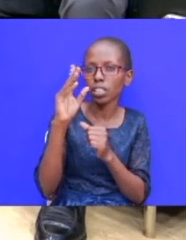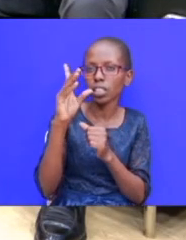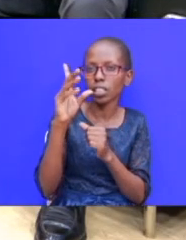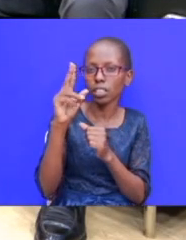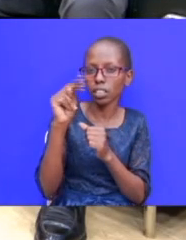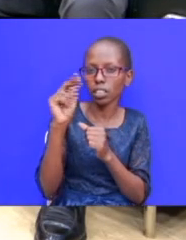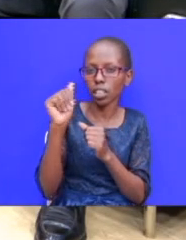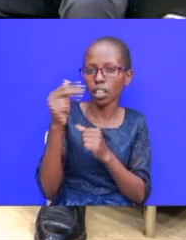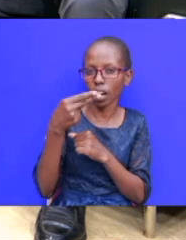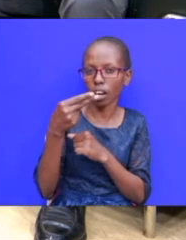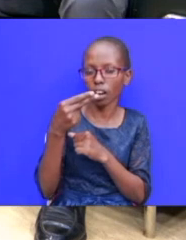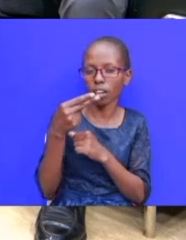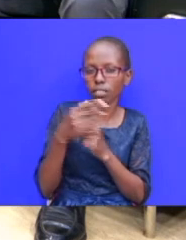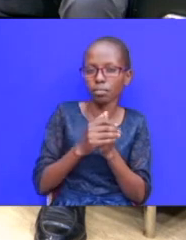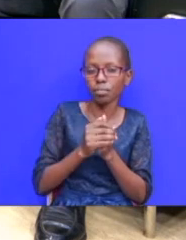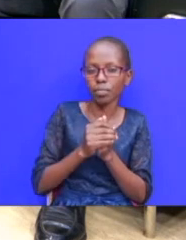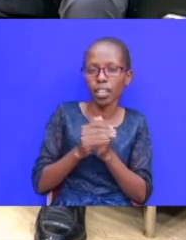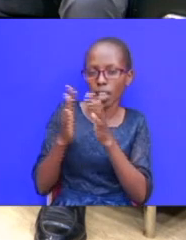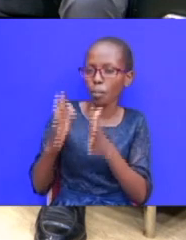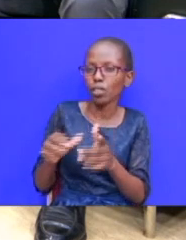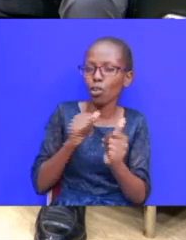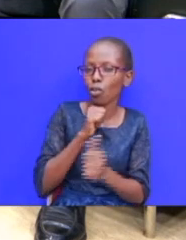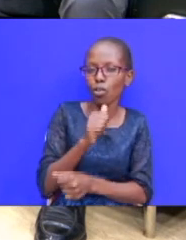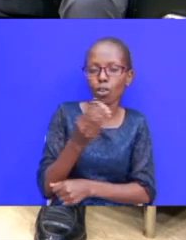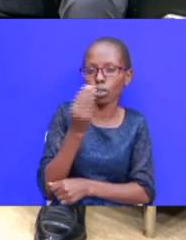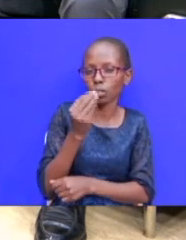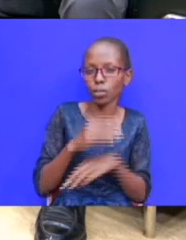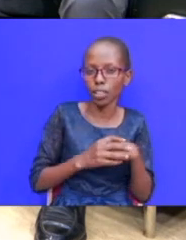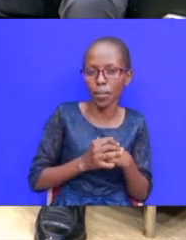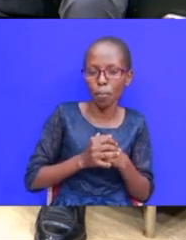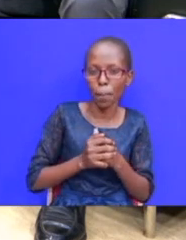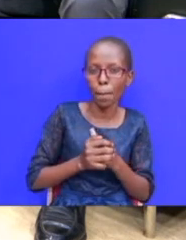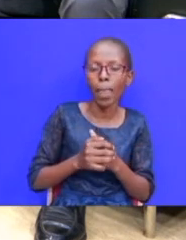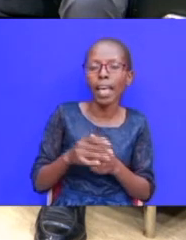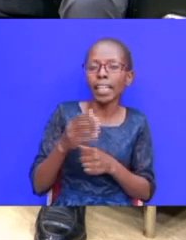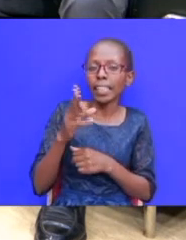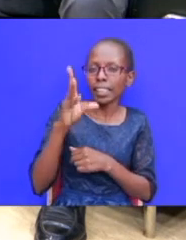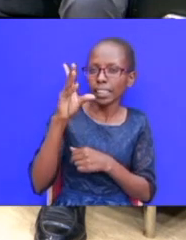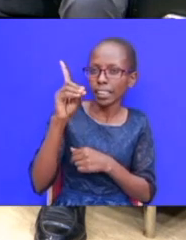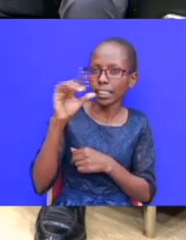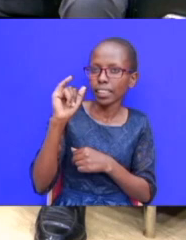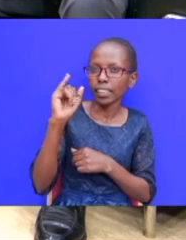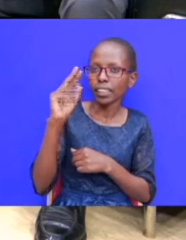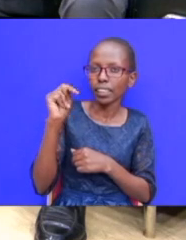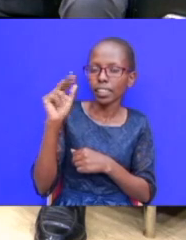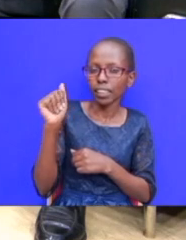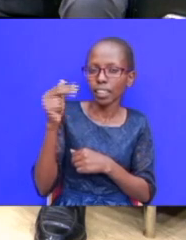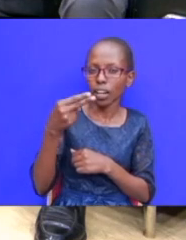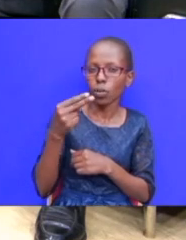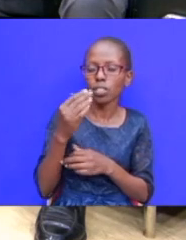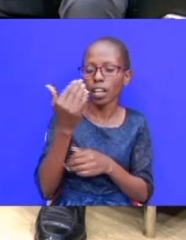inputs on that dina the person yeah yeah so with dina dina was um the child to leah